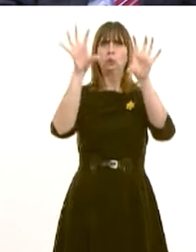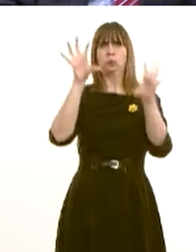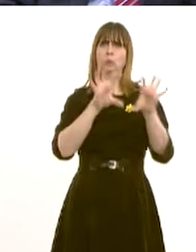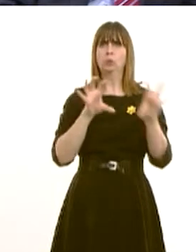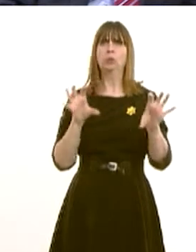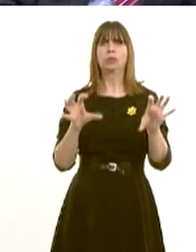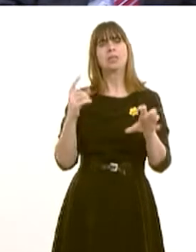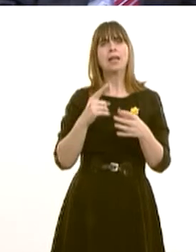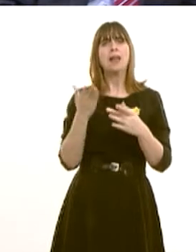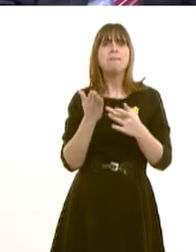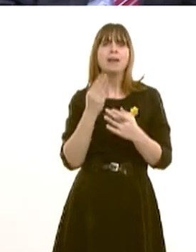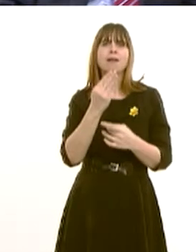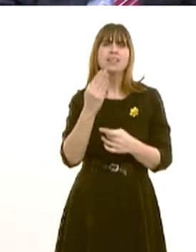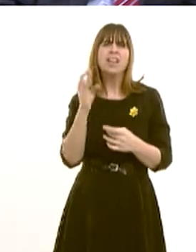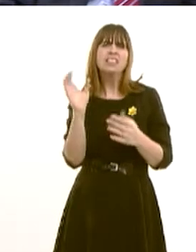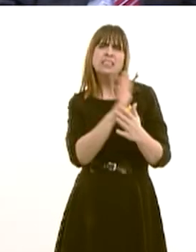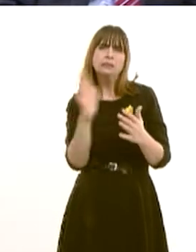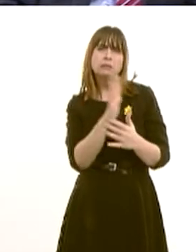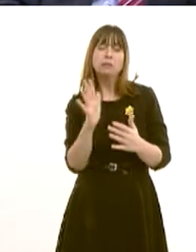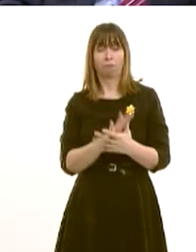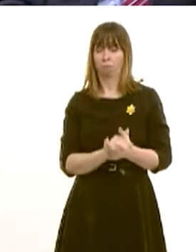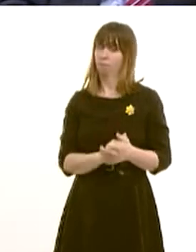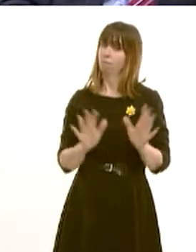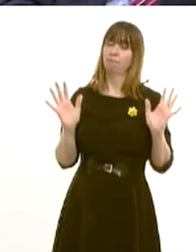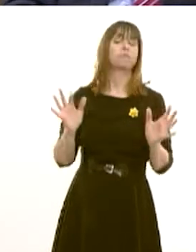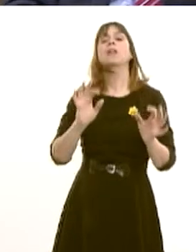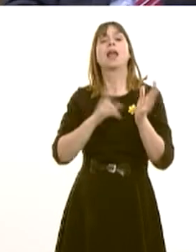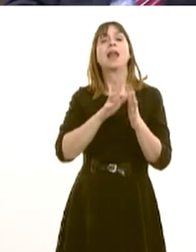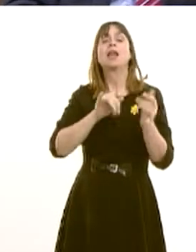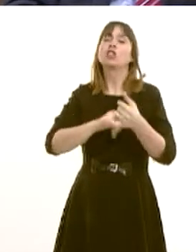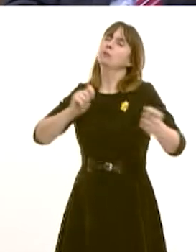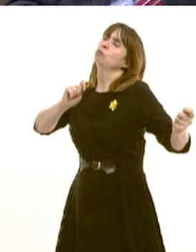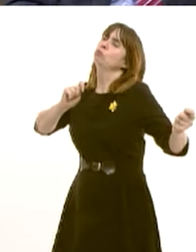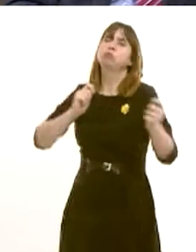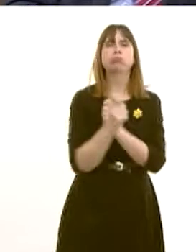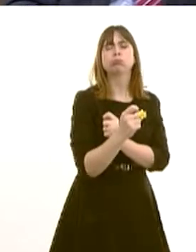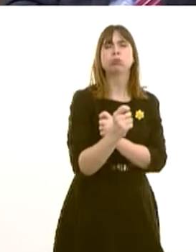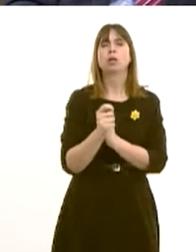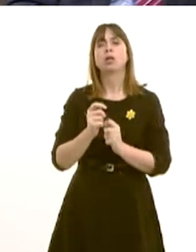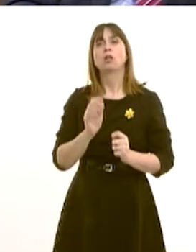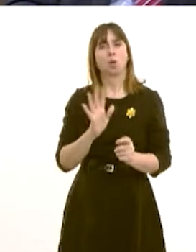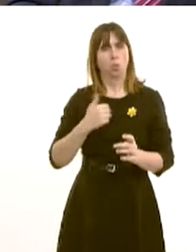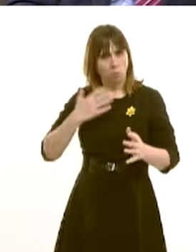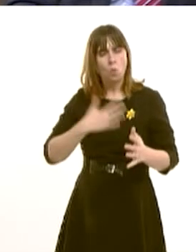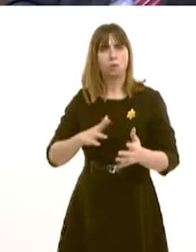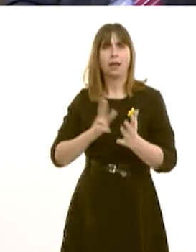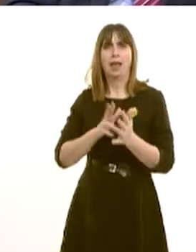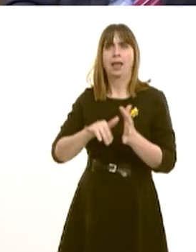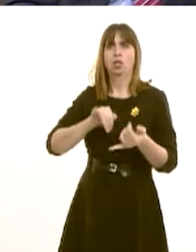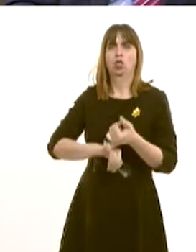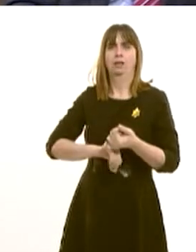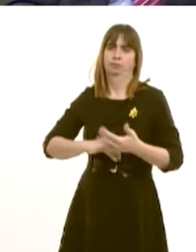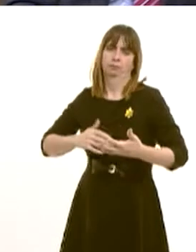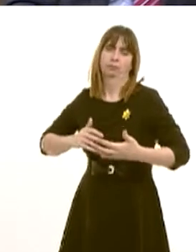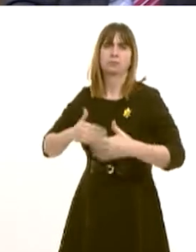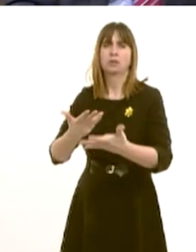in the mid-90s. There will be no wholesale reorganisation of the health service. We want to see the health service deliver, and we don't want to see it